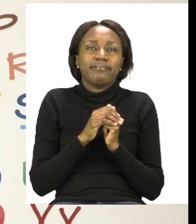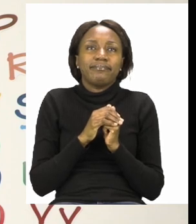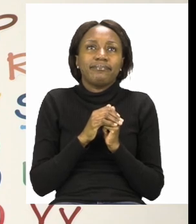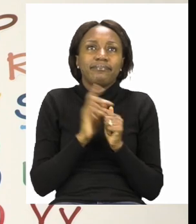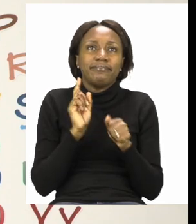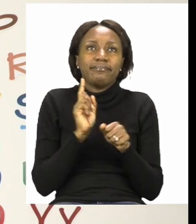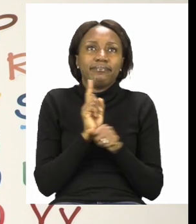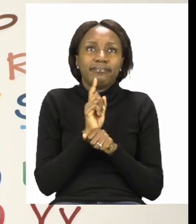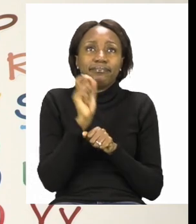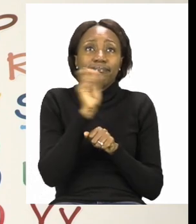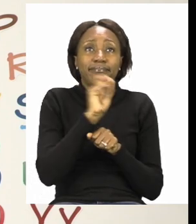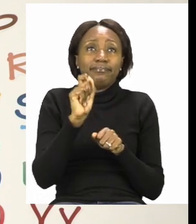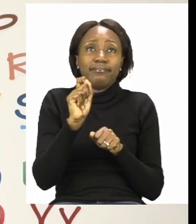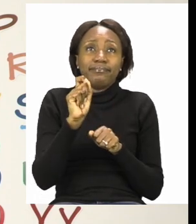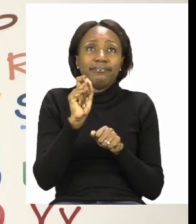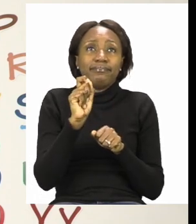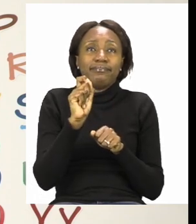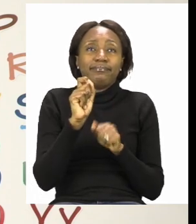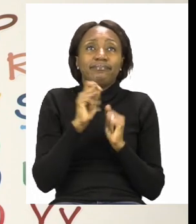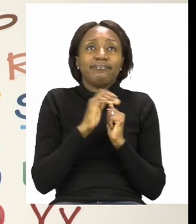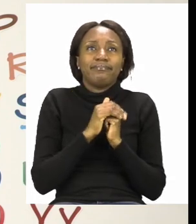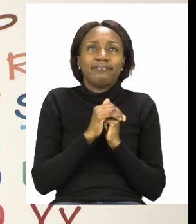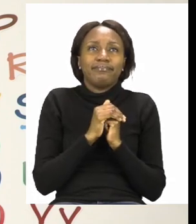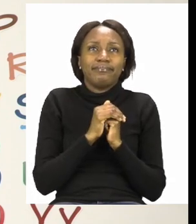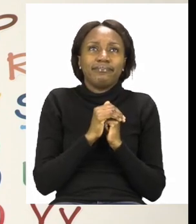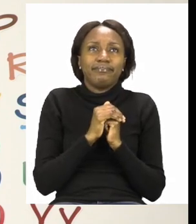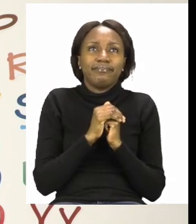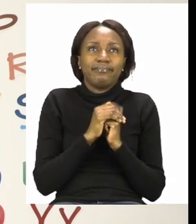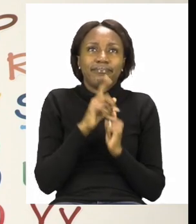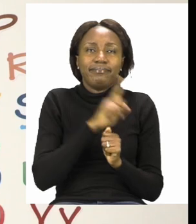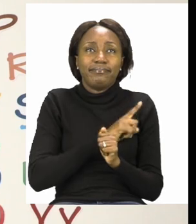11 simply by going down.